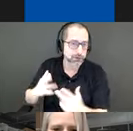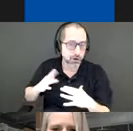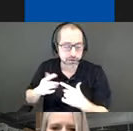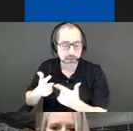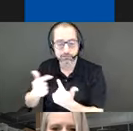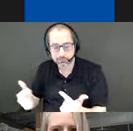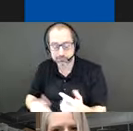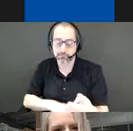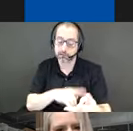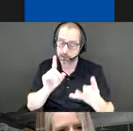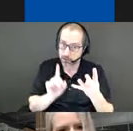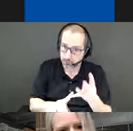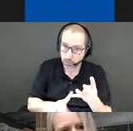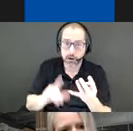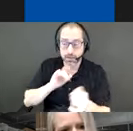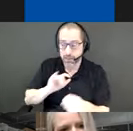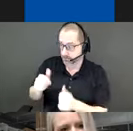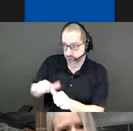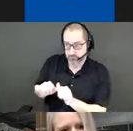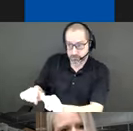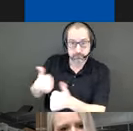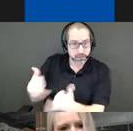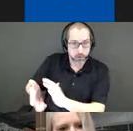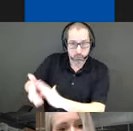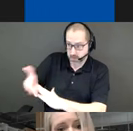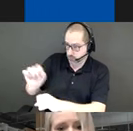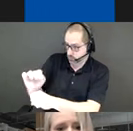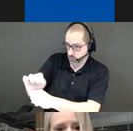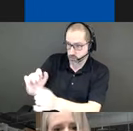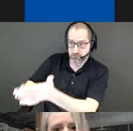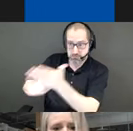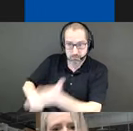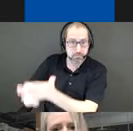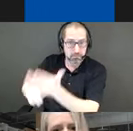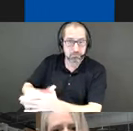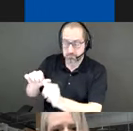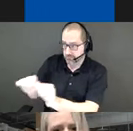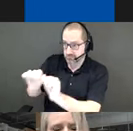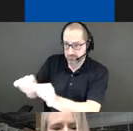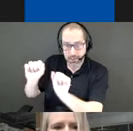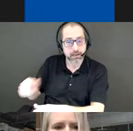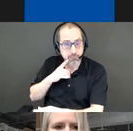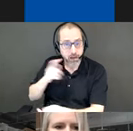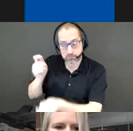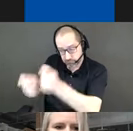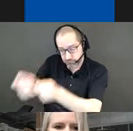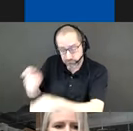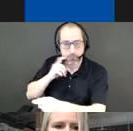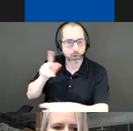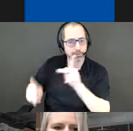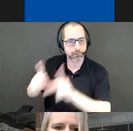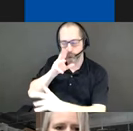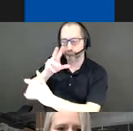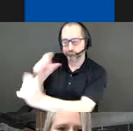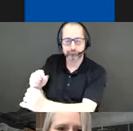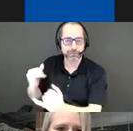booms can fulfill their current maintenance responsibilities while acting as an adaptable framework for new interventions in the public realm. Number